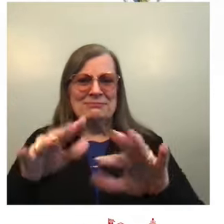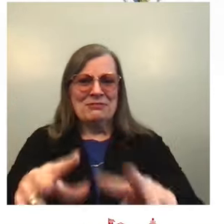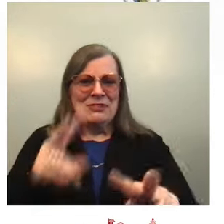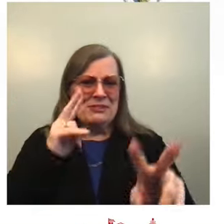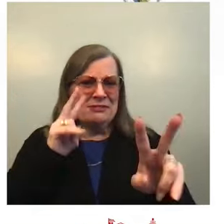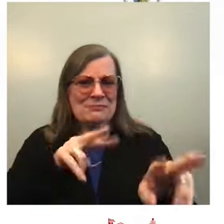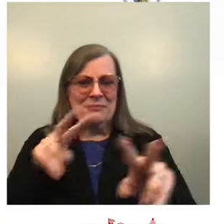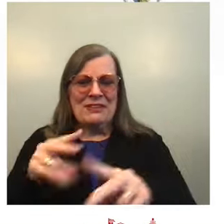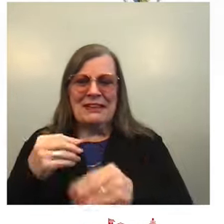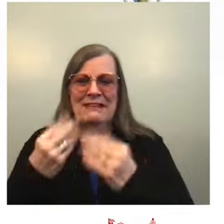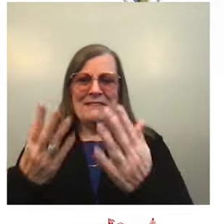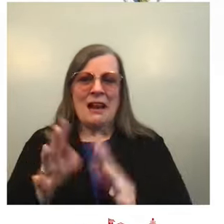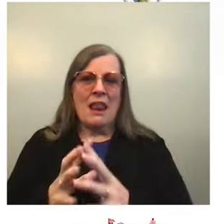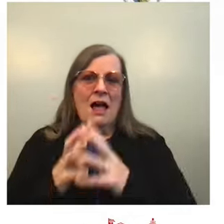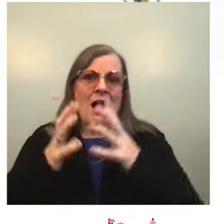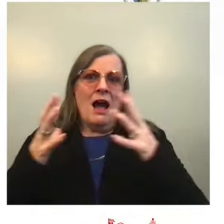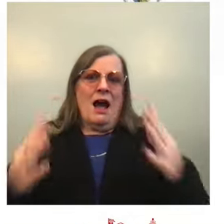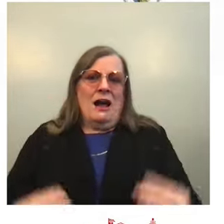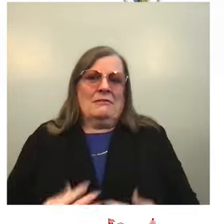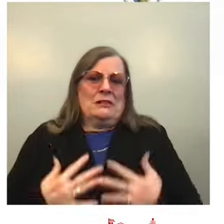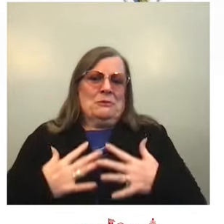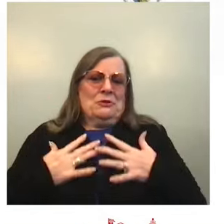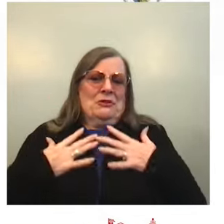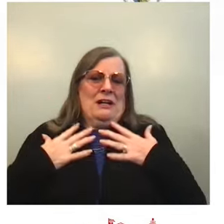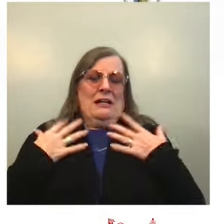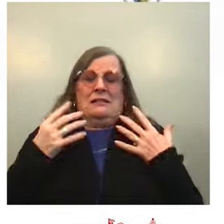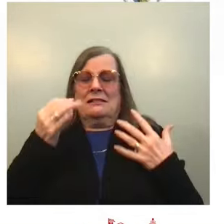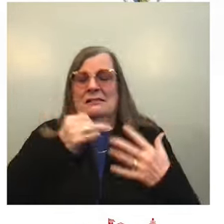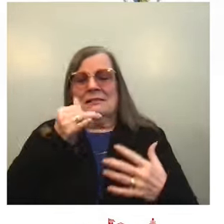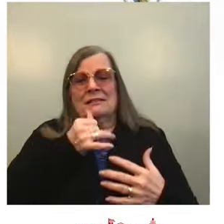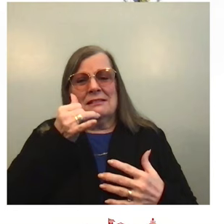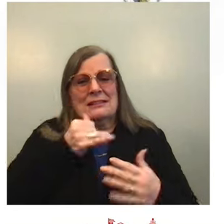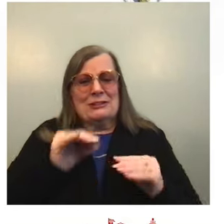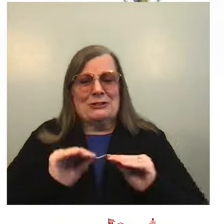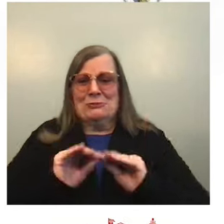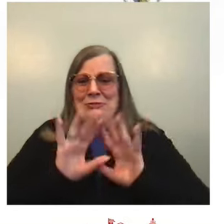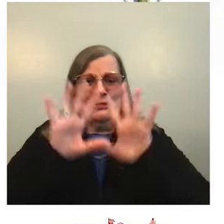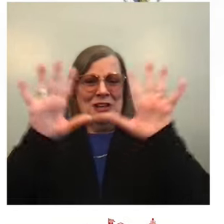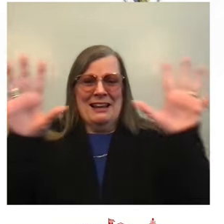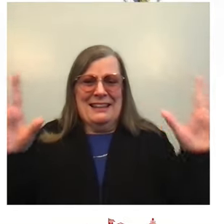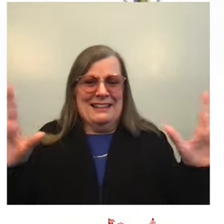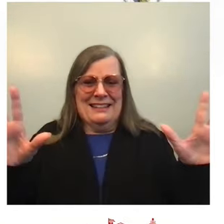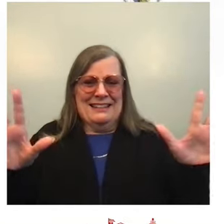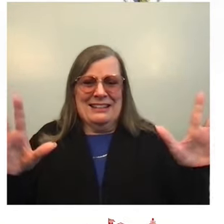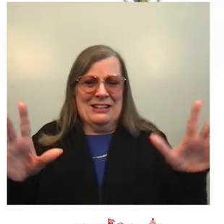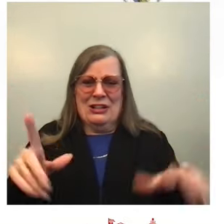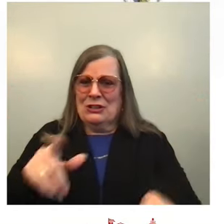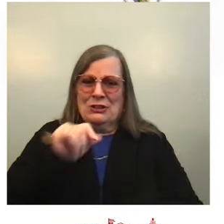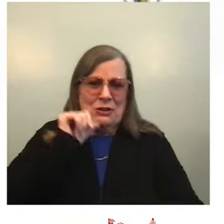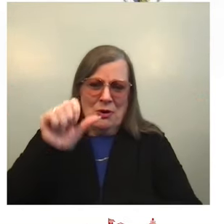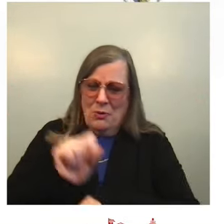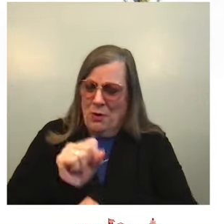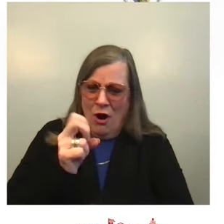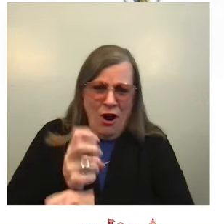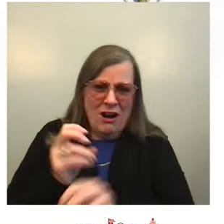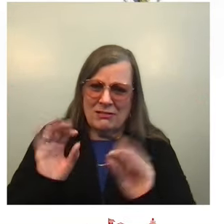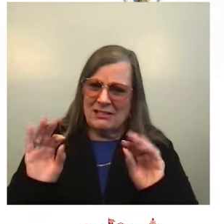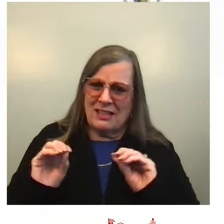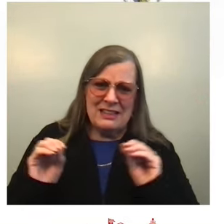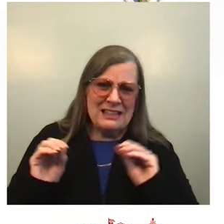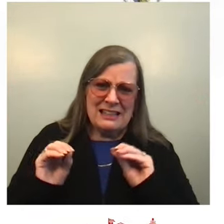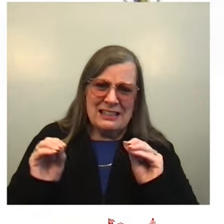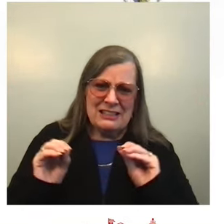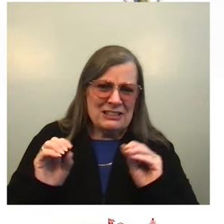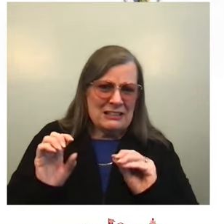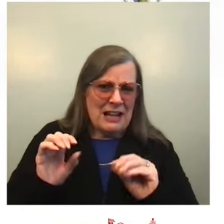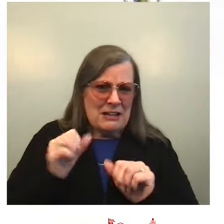life. Without your hard work and painstaking attention to detail, none of this would be